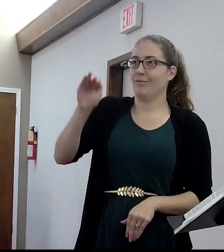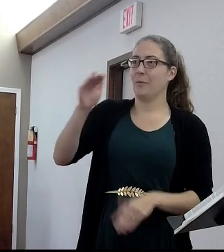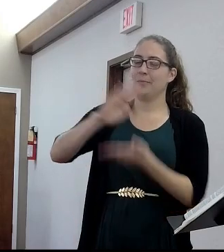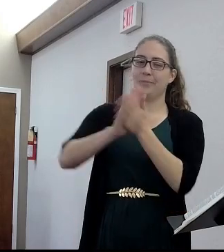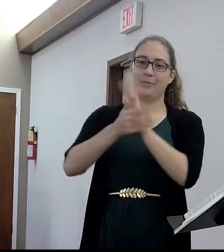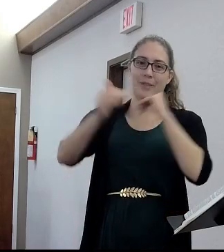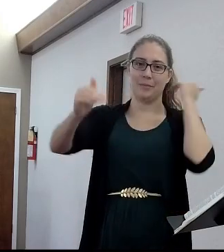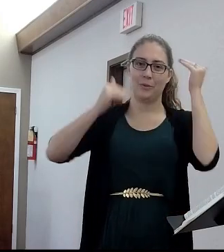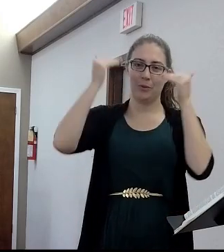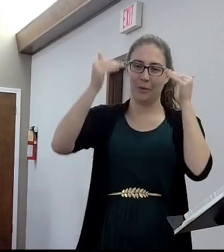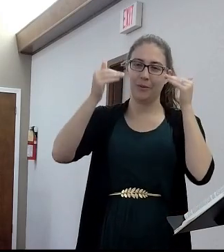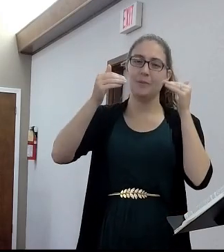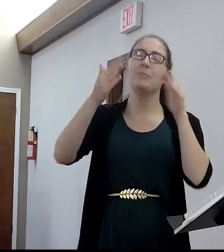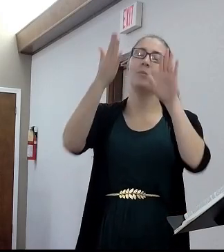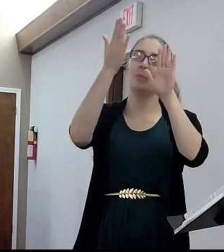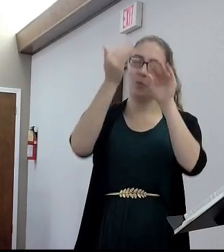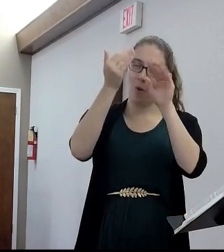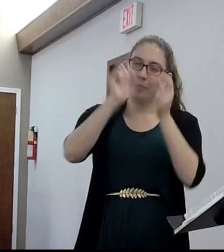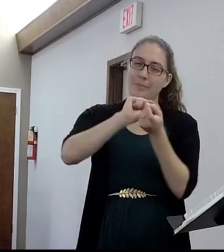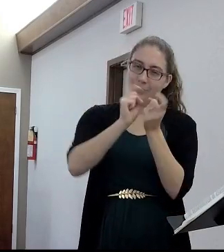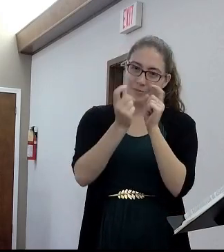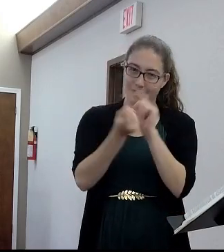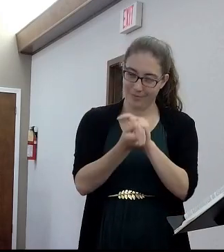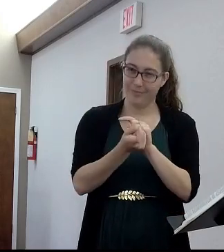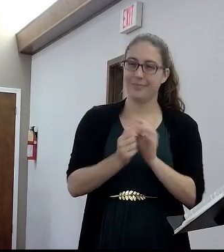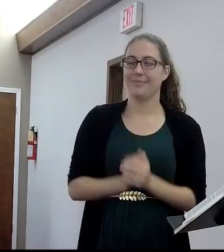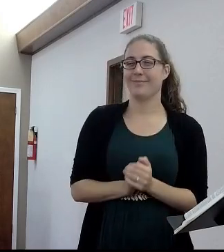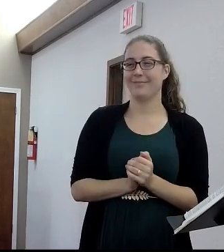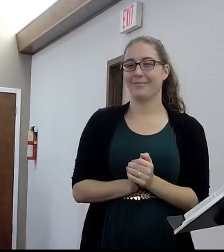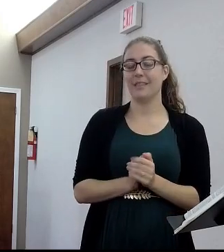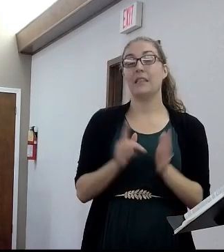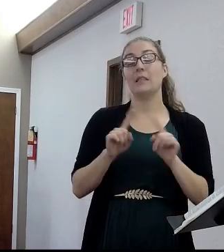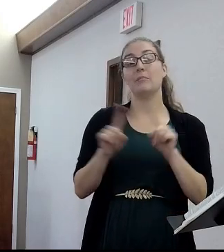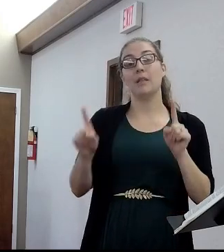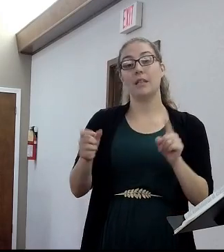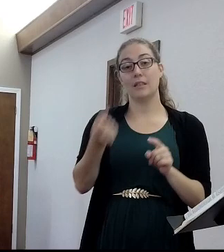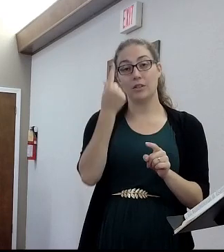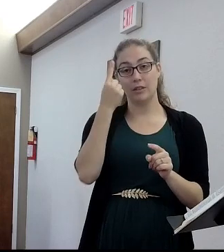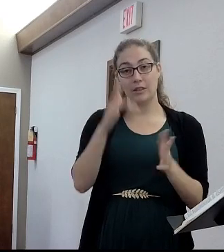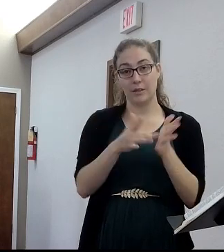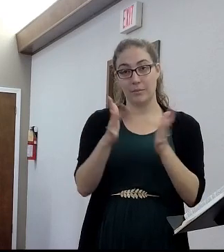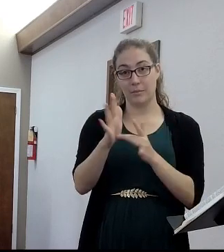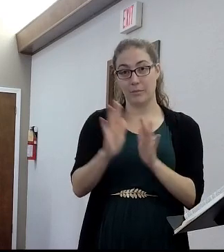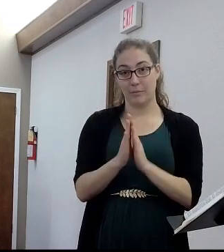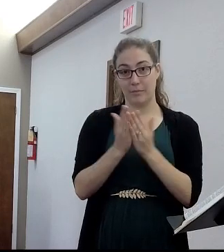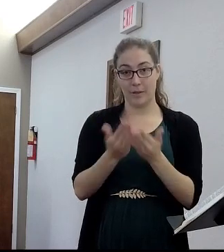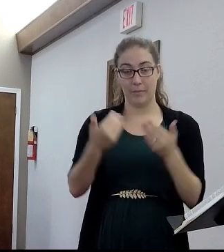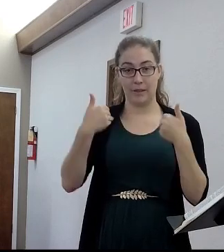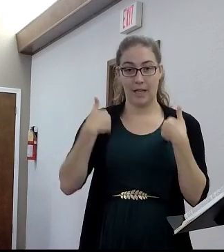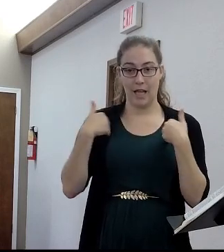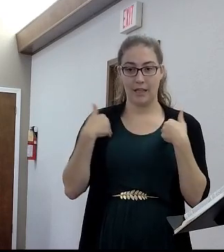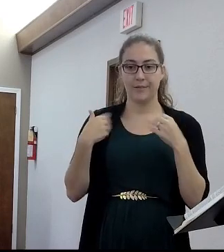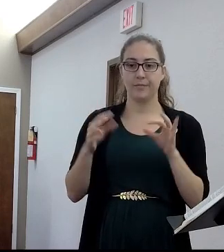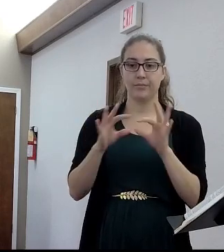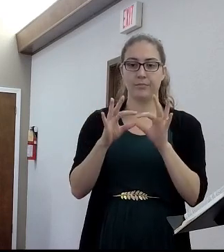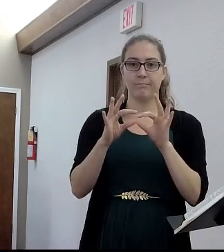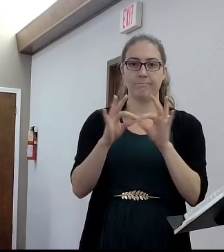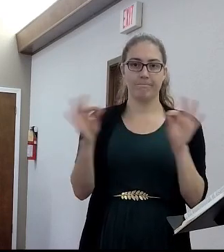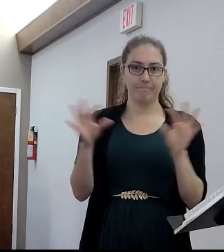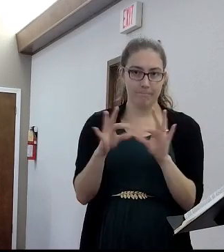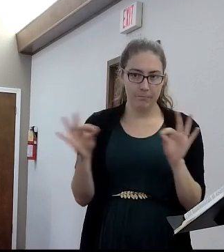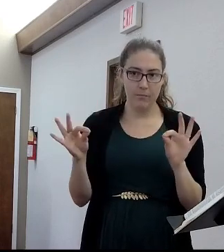on understanding the Bible as literature. And so, you know, I harp on this on a regular basis already.